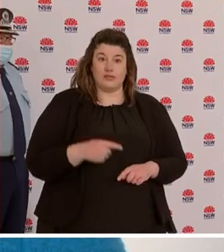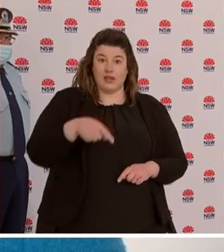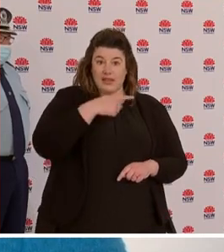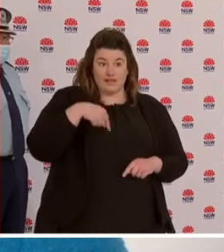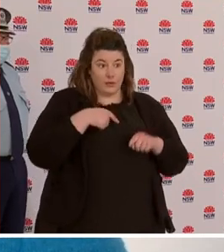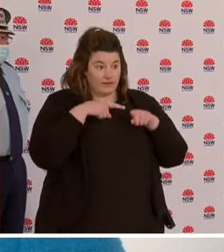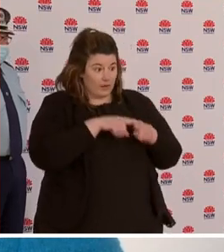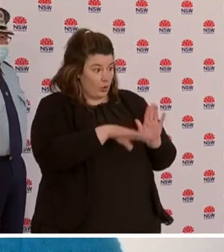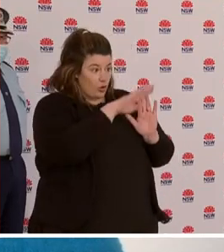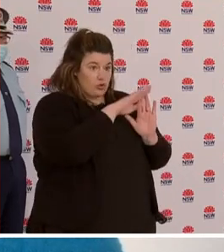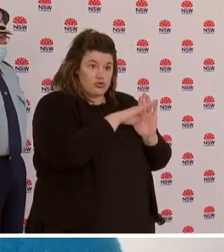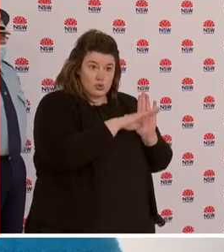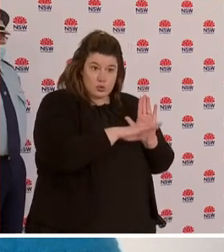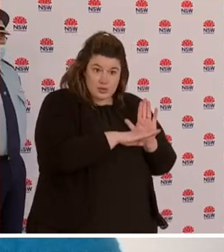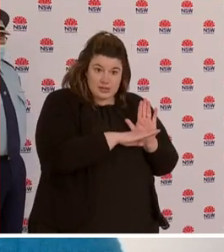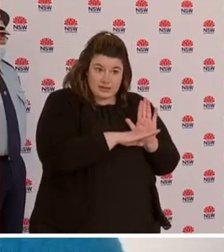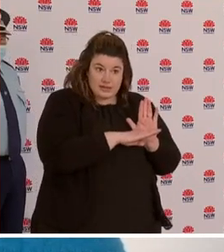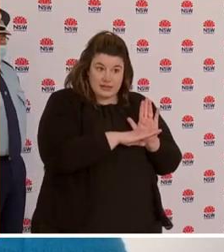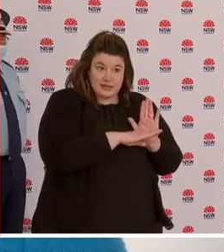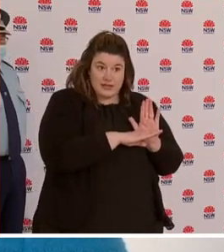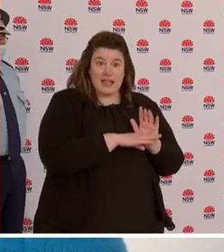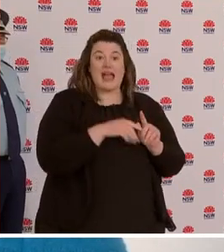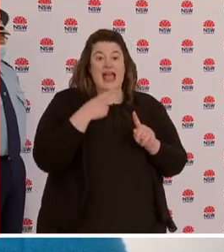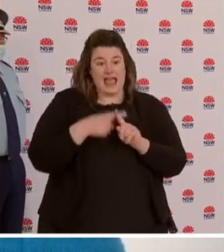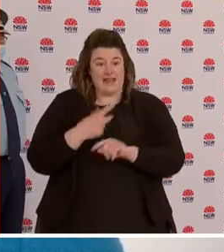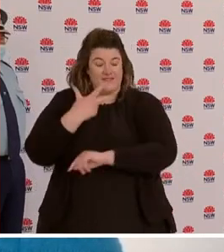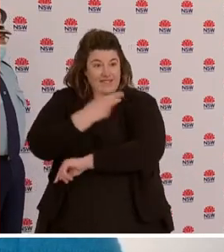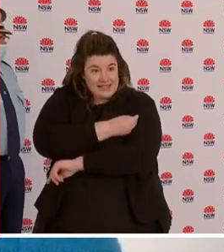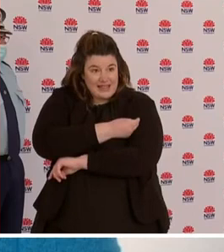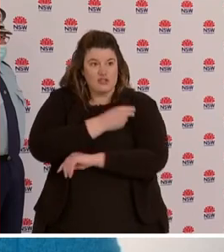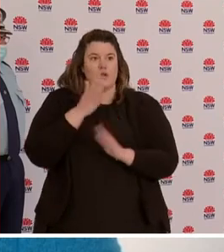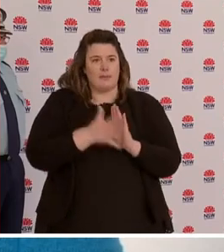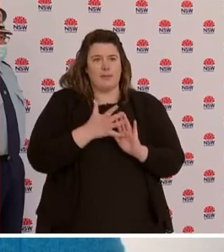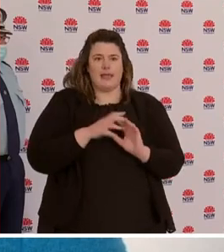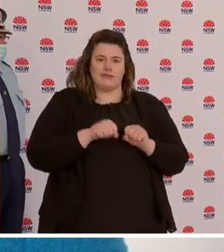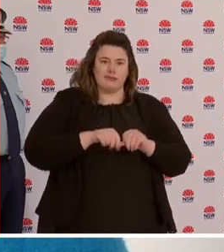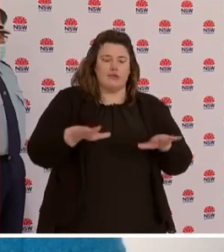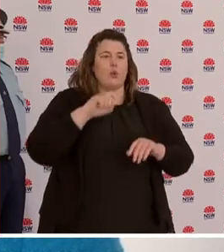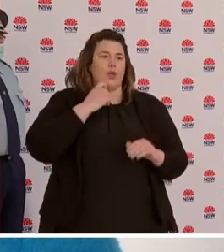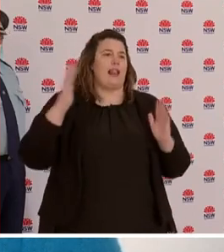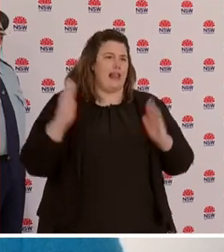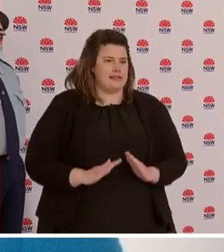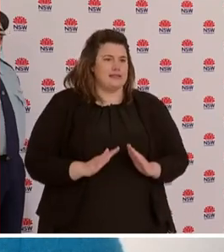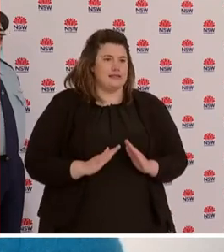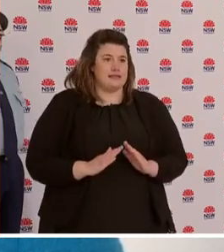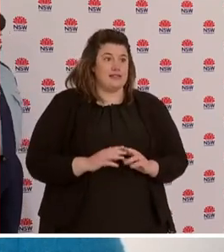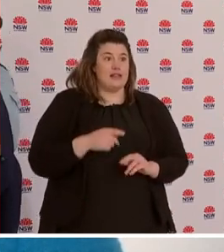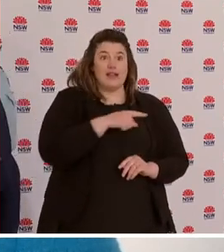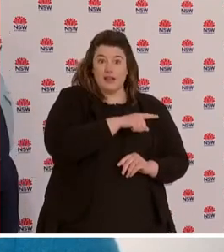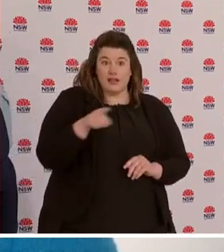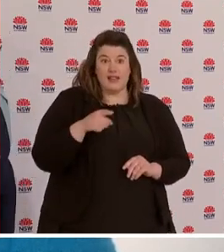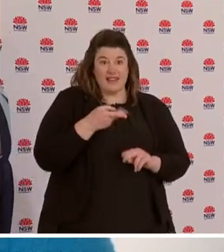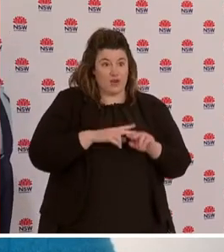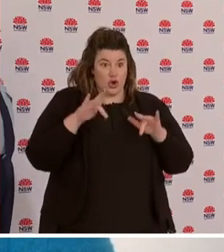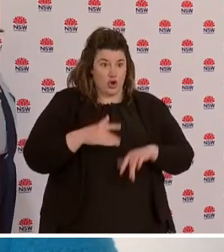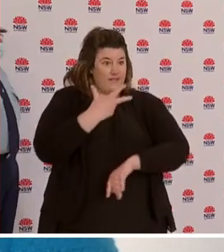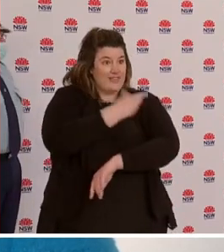also of more people being vaccinated. So can I urge everybody to come forward and vaccinate it. As you know, the health advice has changed in the